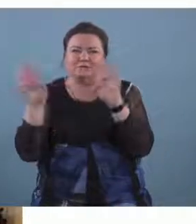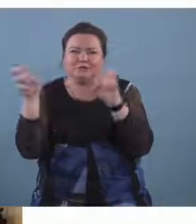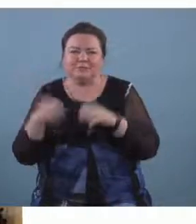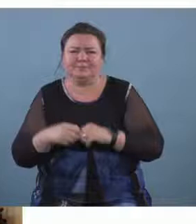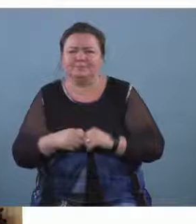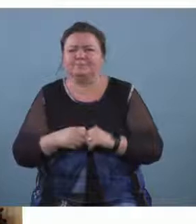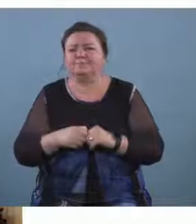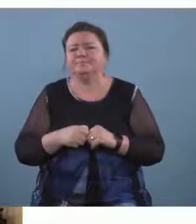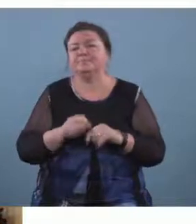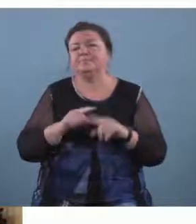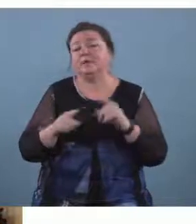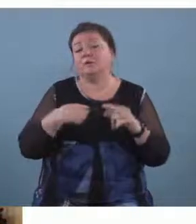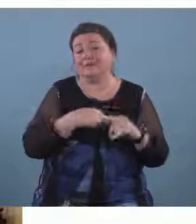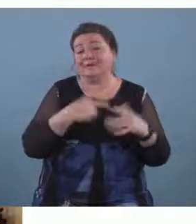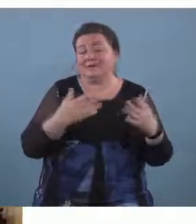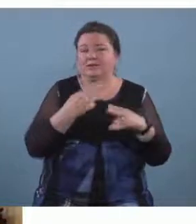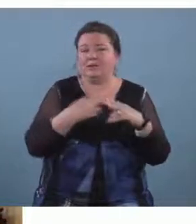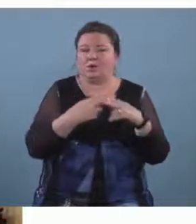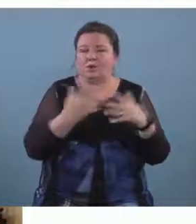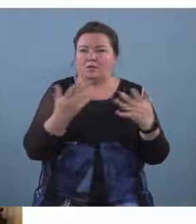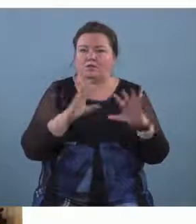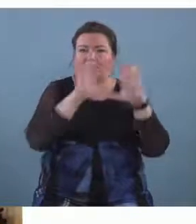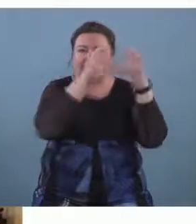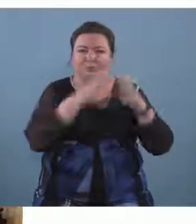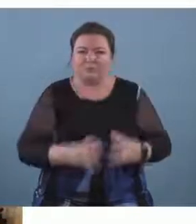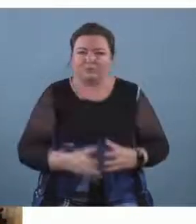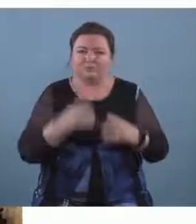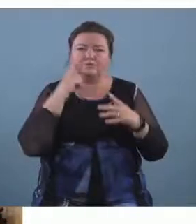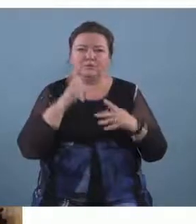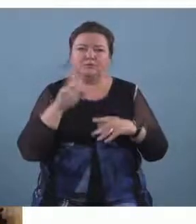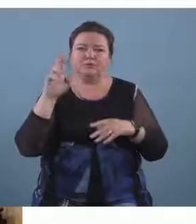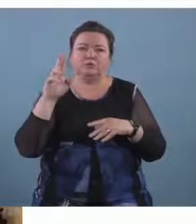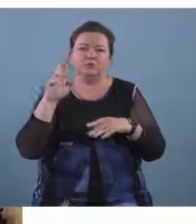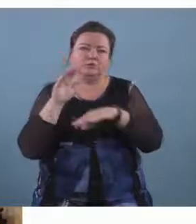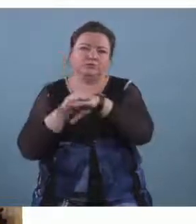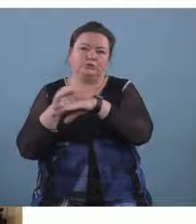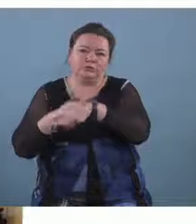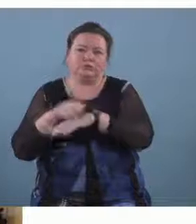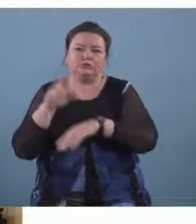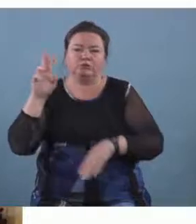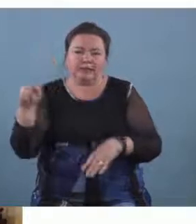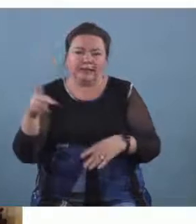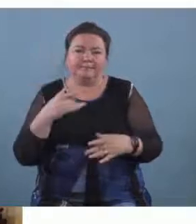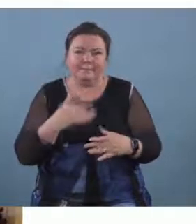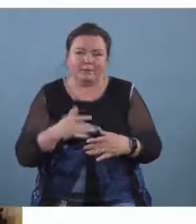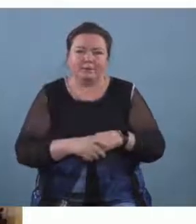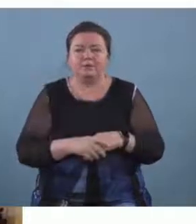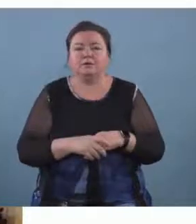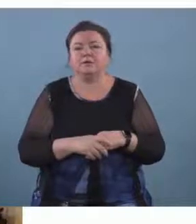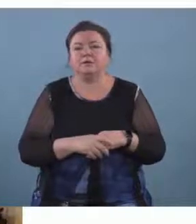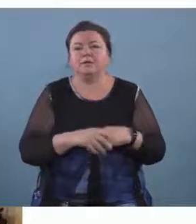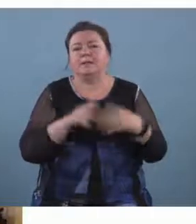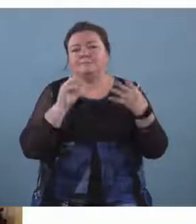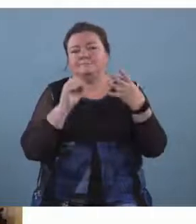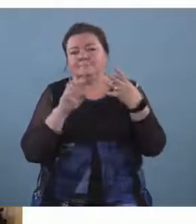we actually categorize um hearing loss in the uk and far apart um mildly severe